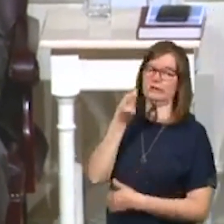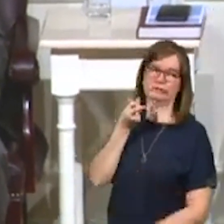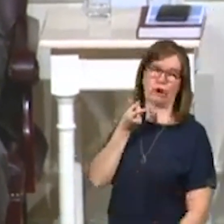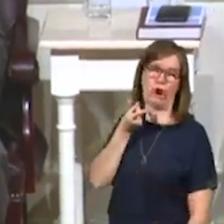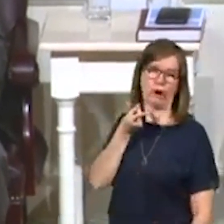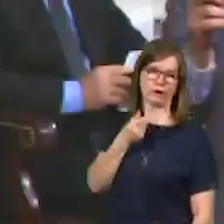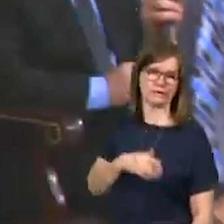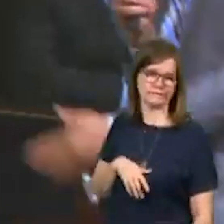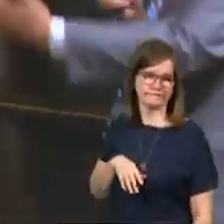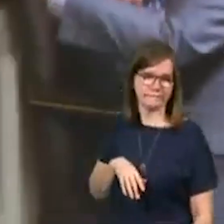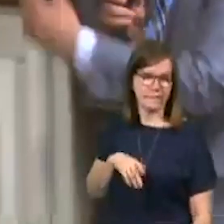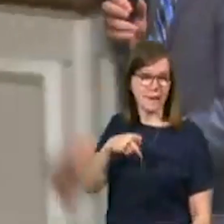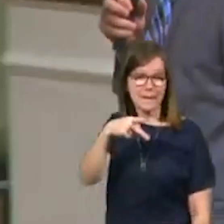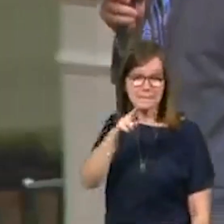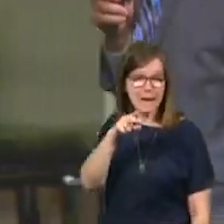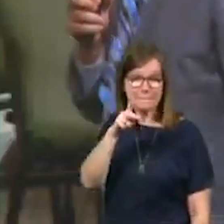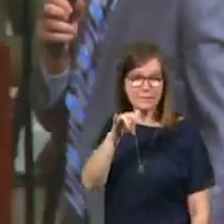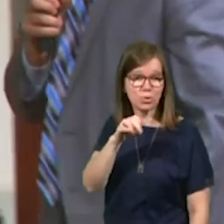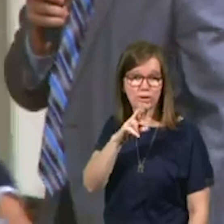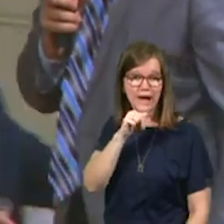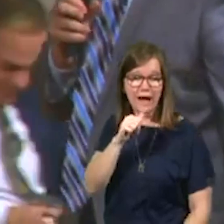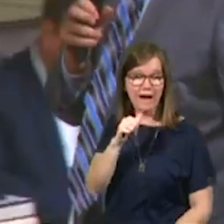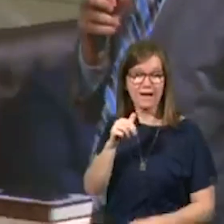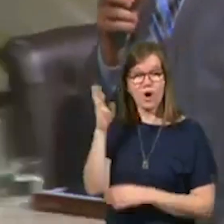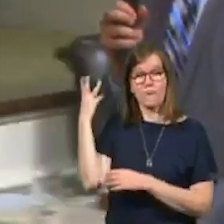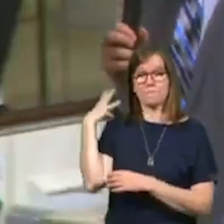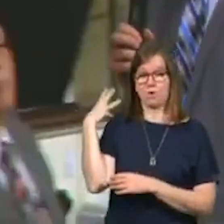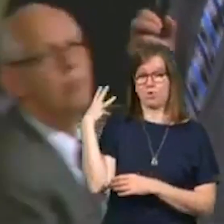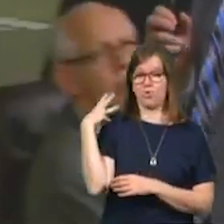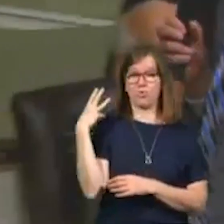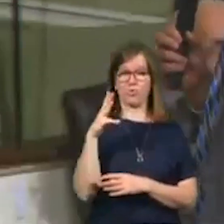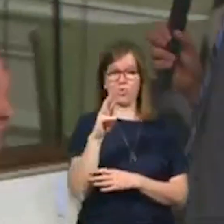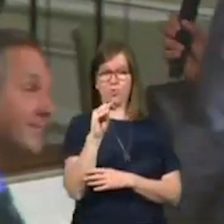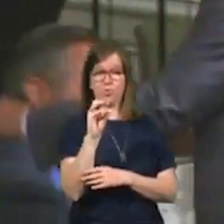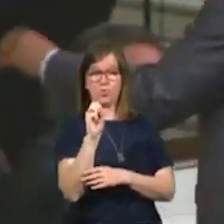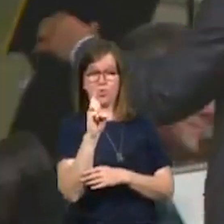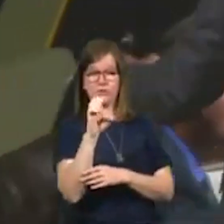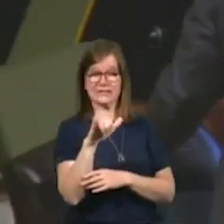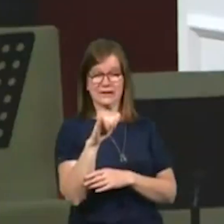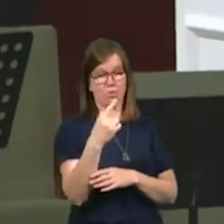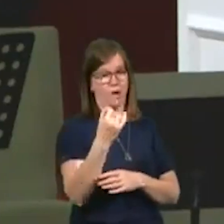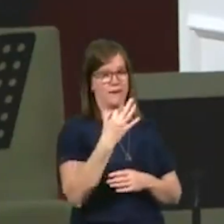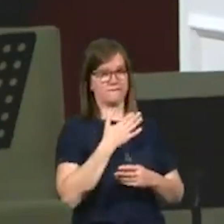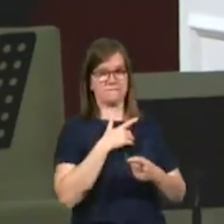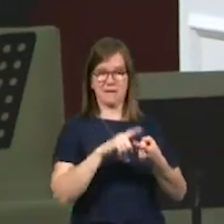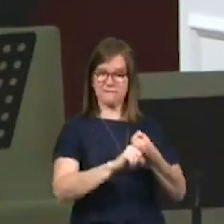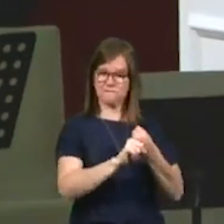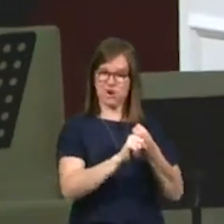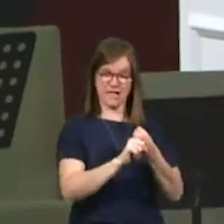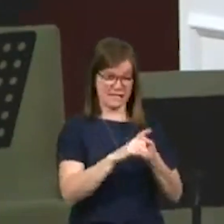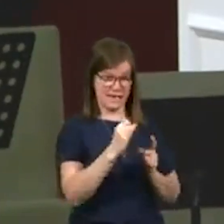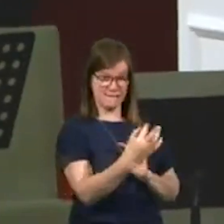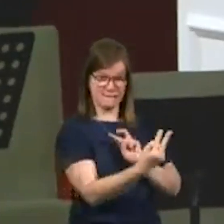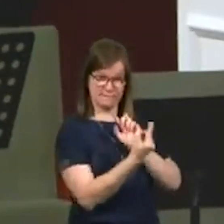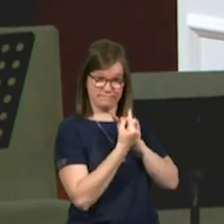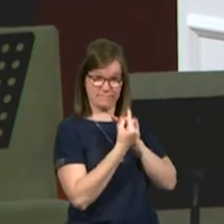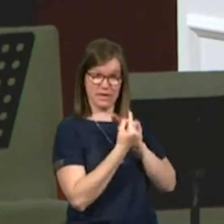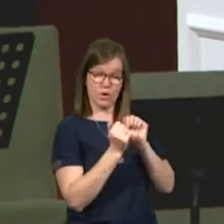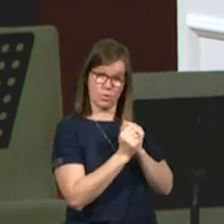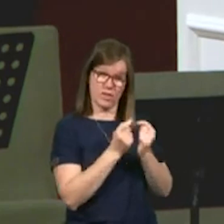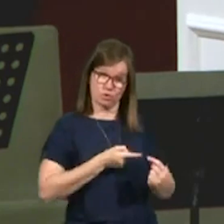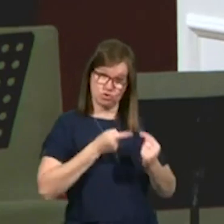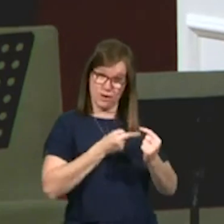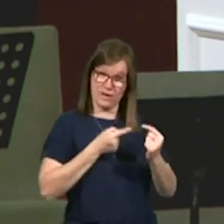Whether it's a puppy or not. Brother Woosley here is one of my best friends in the whole wide world. If brother Woosley came to me with some great need, if he came to me with a great